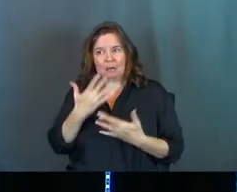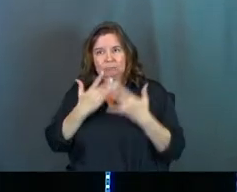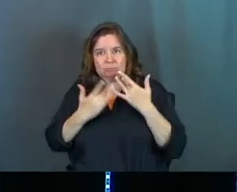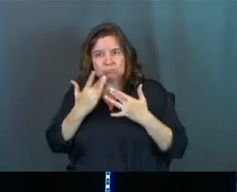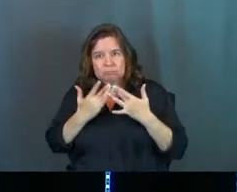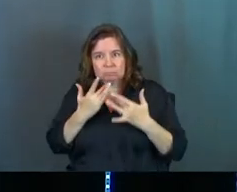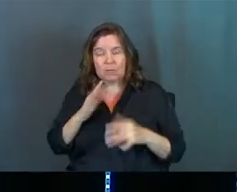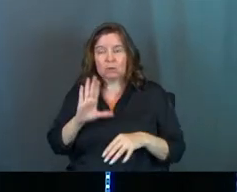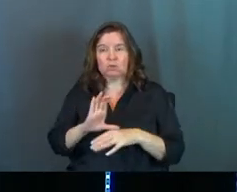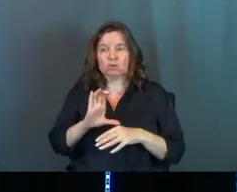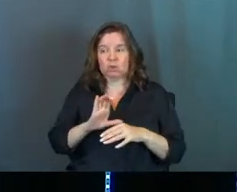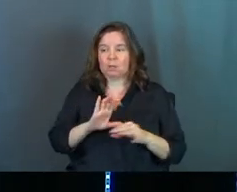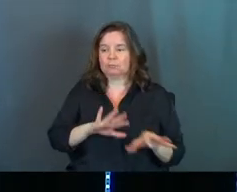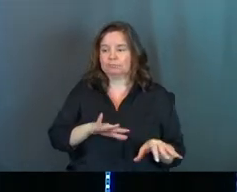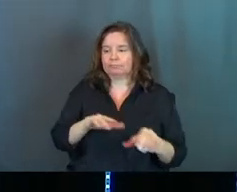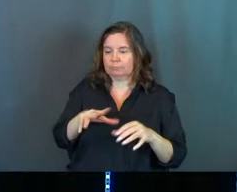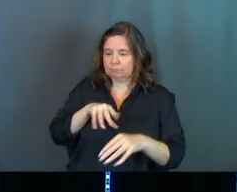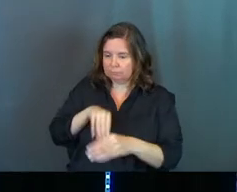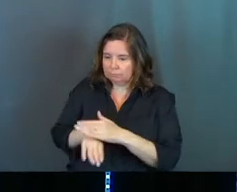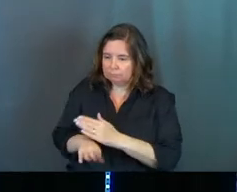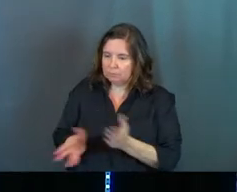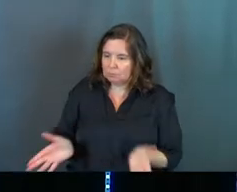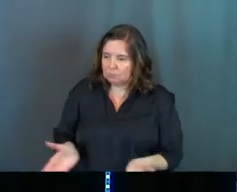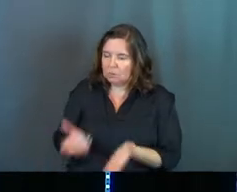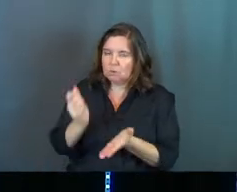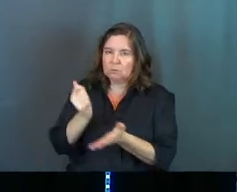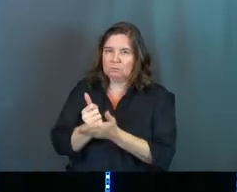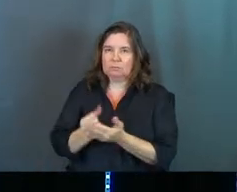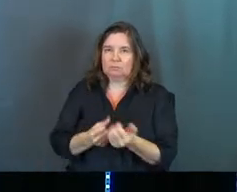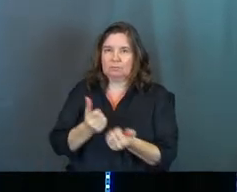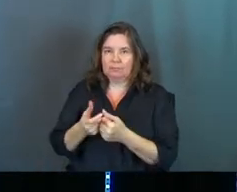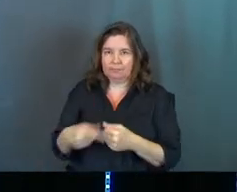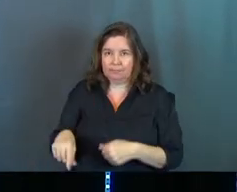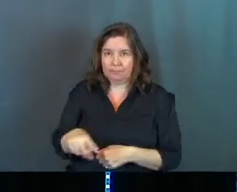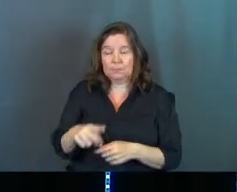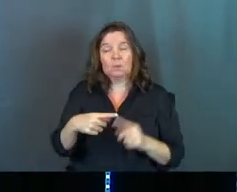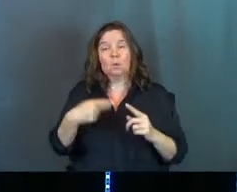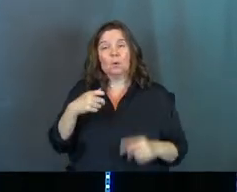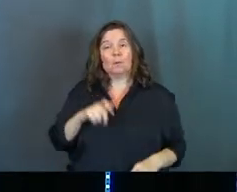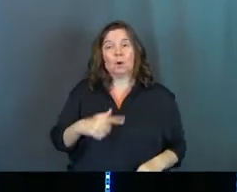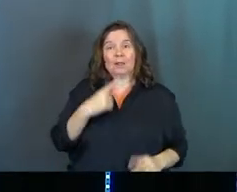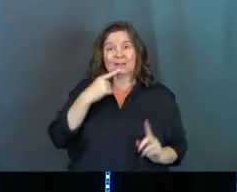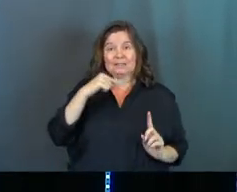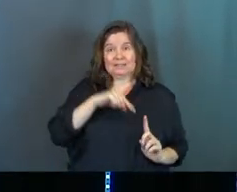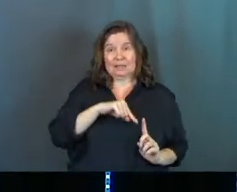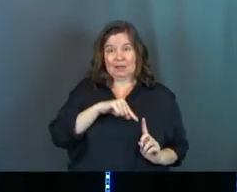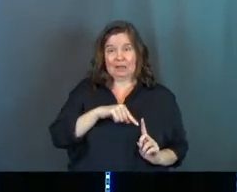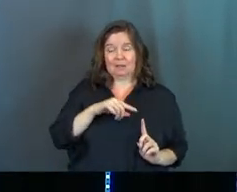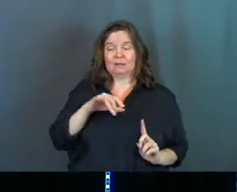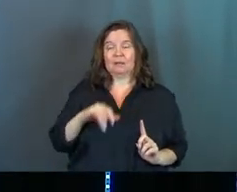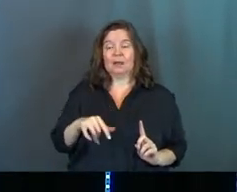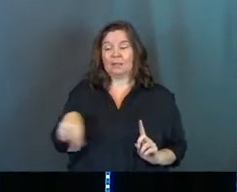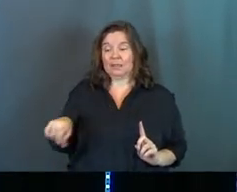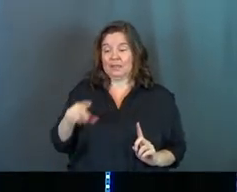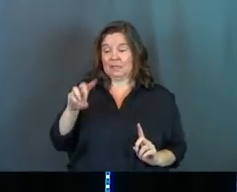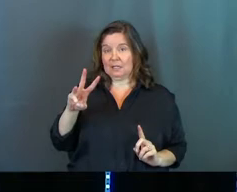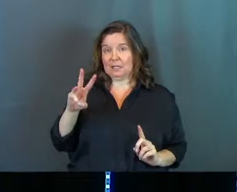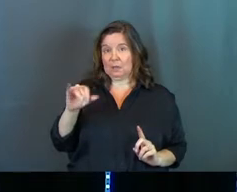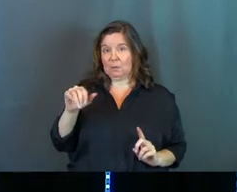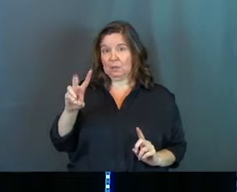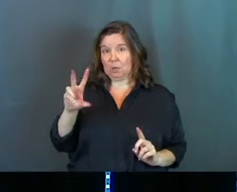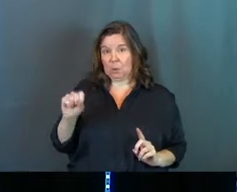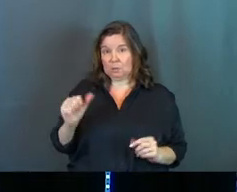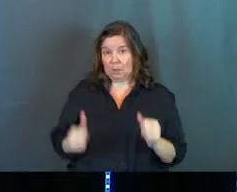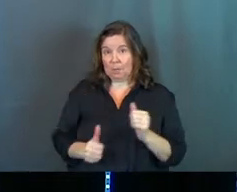support. And the church was stepping in and people were pushing them towards the church for that support. Well, what Paul is saying right here is these widows,